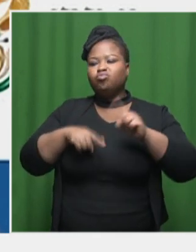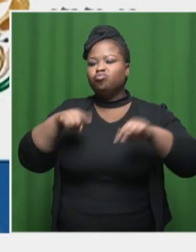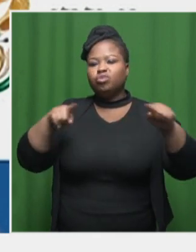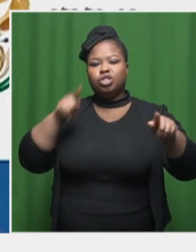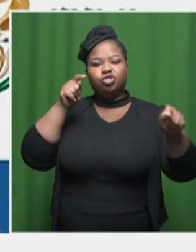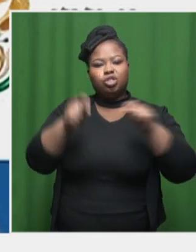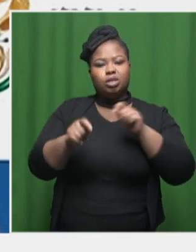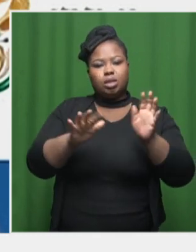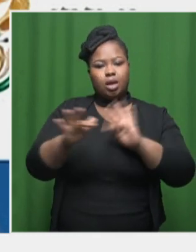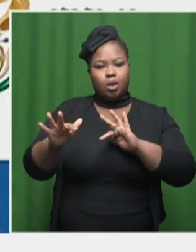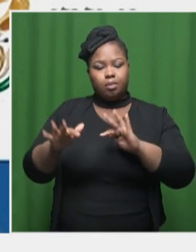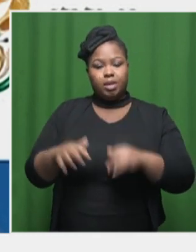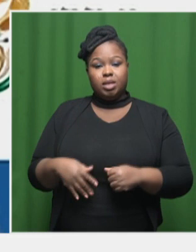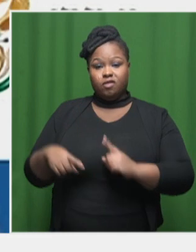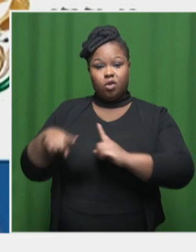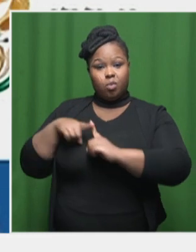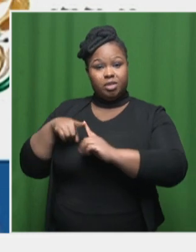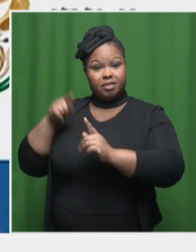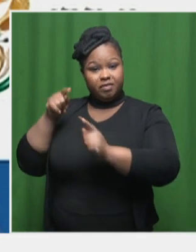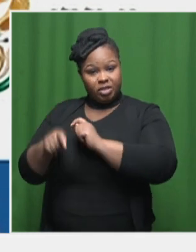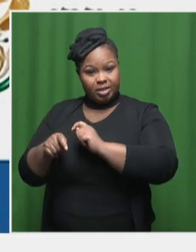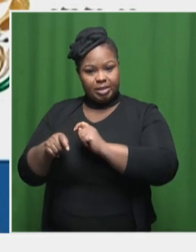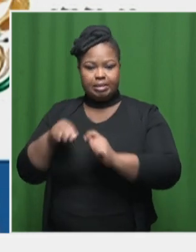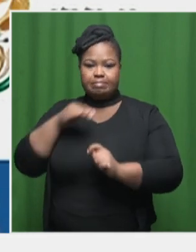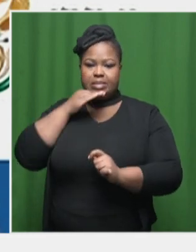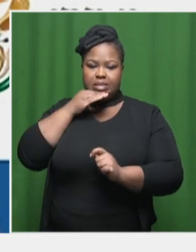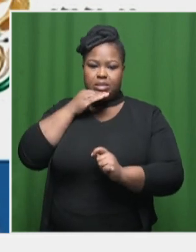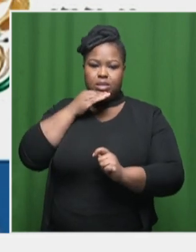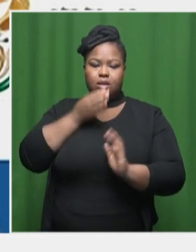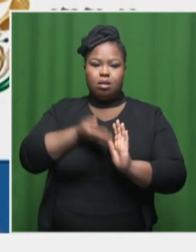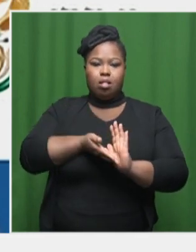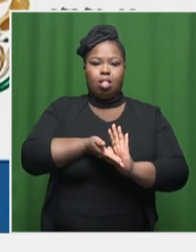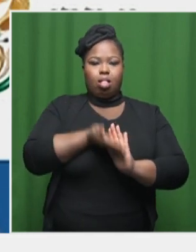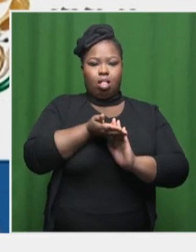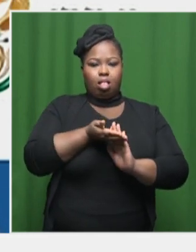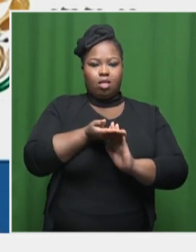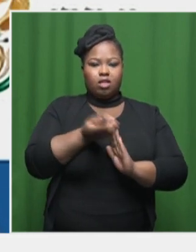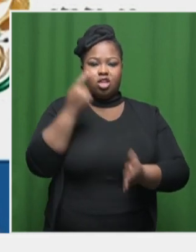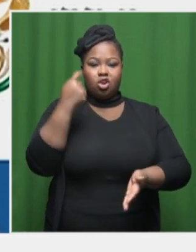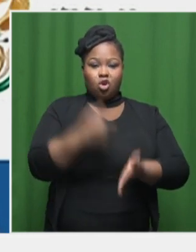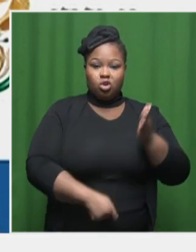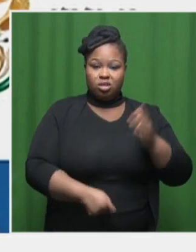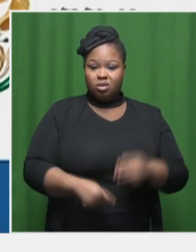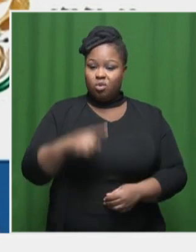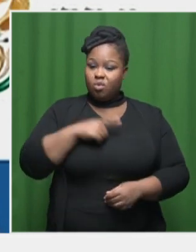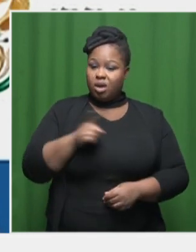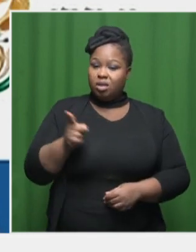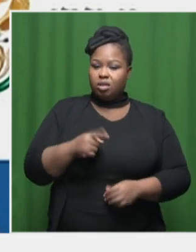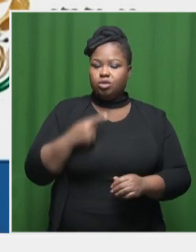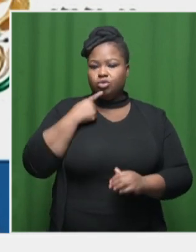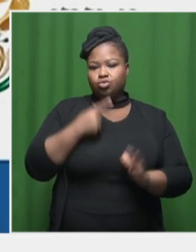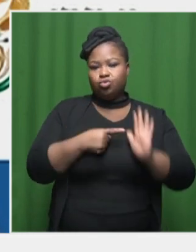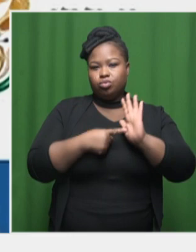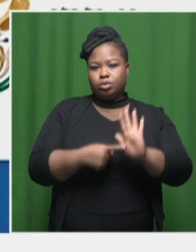Thank you very much. Thank you